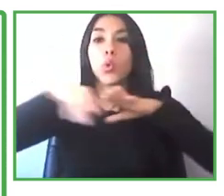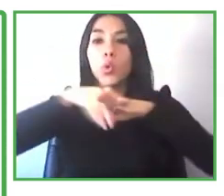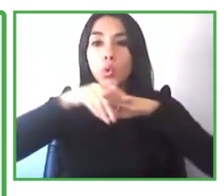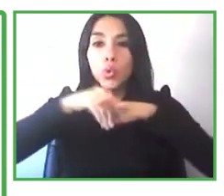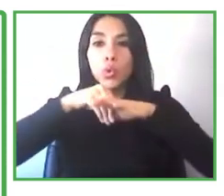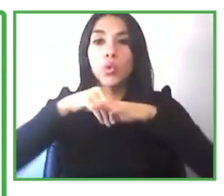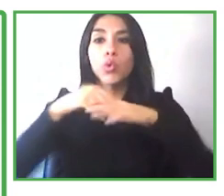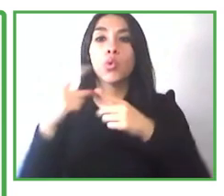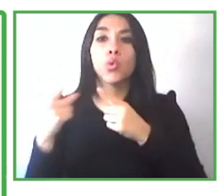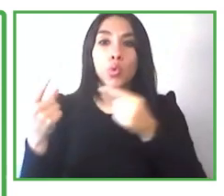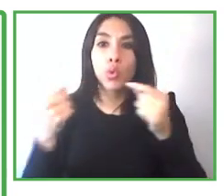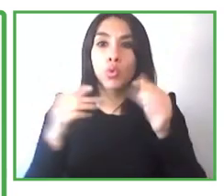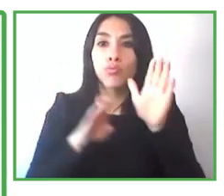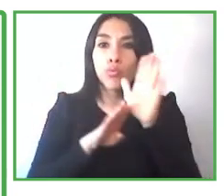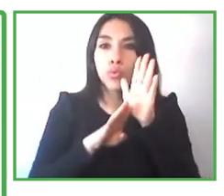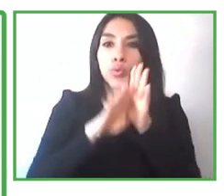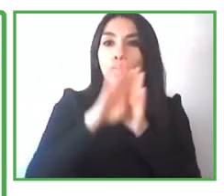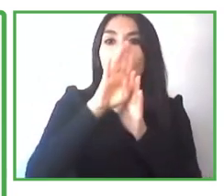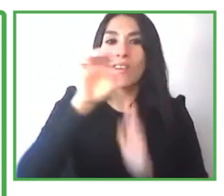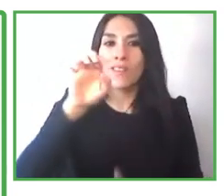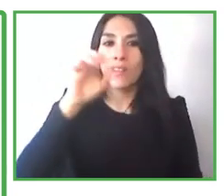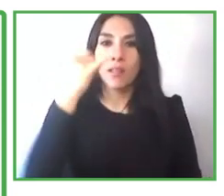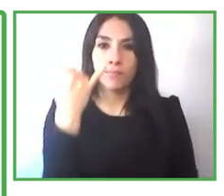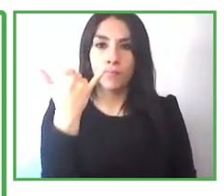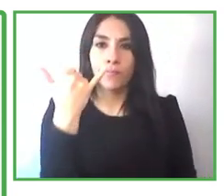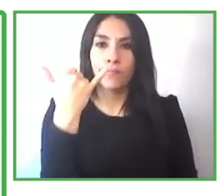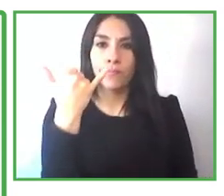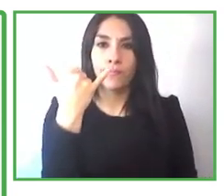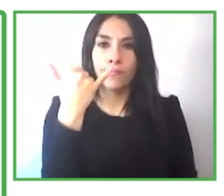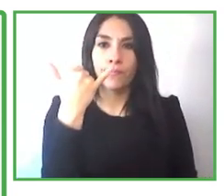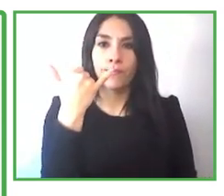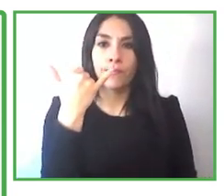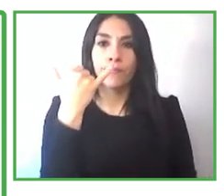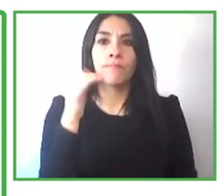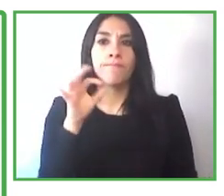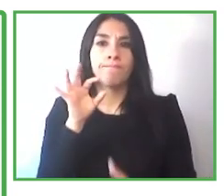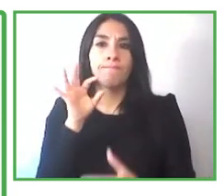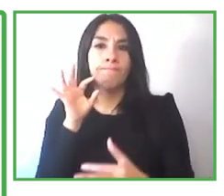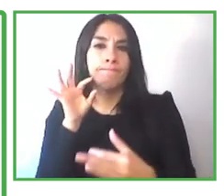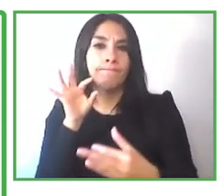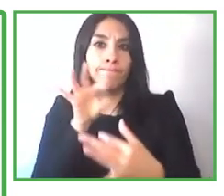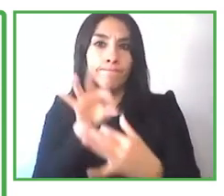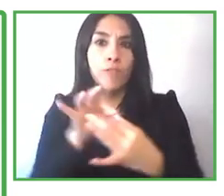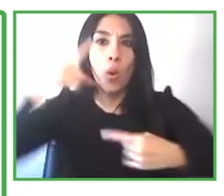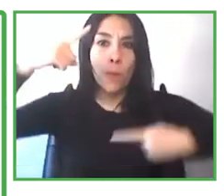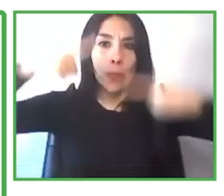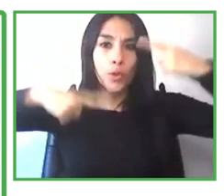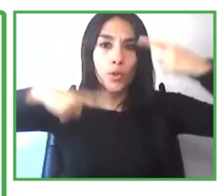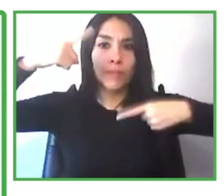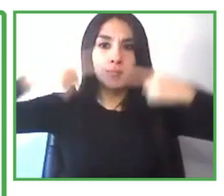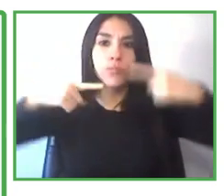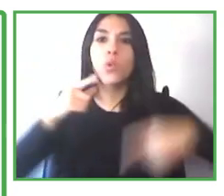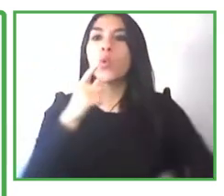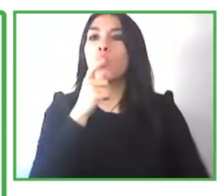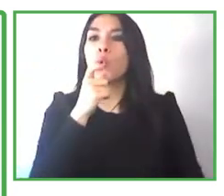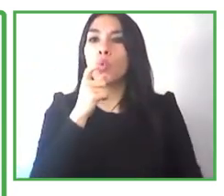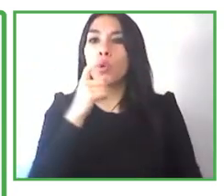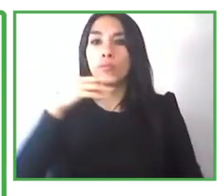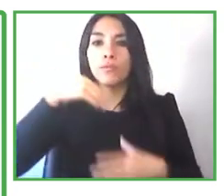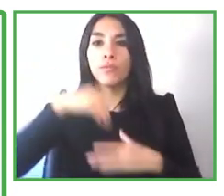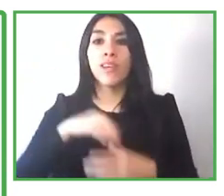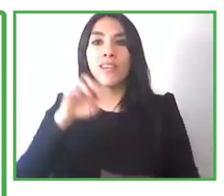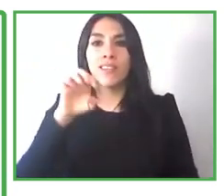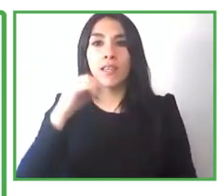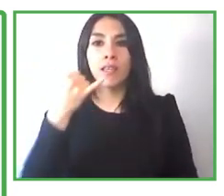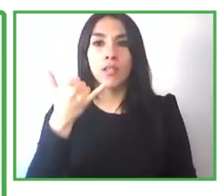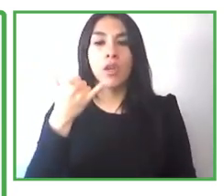hr policies within ey so now without further ado i'm going to introduce you to our graduate